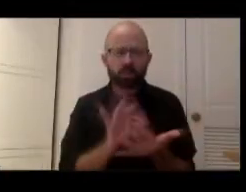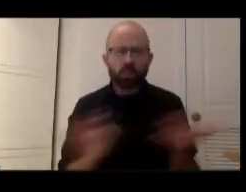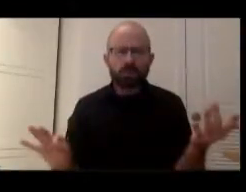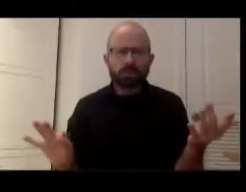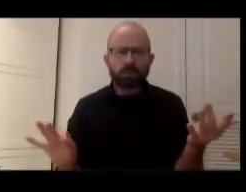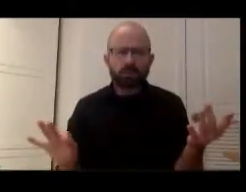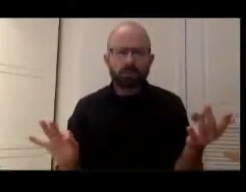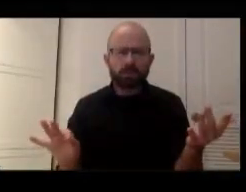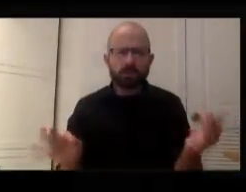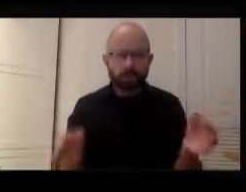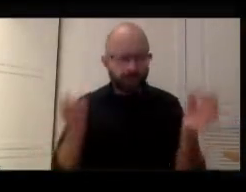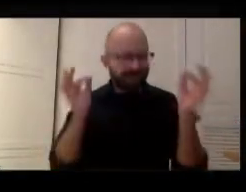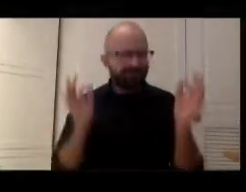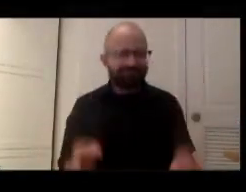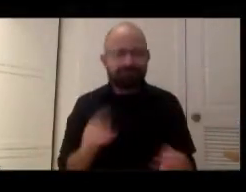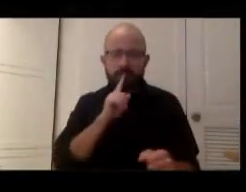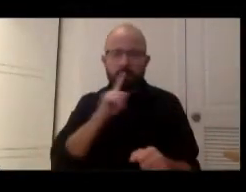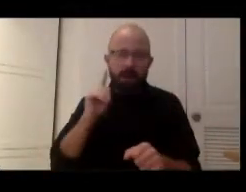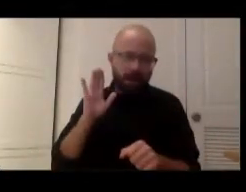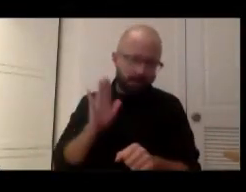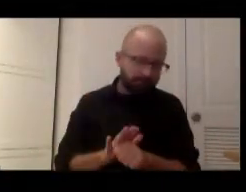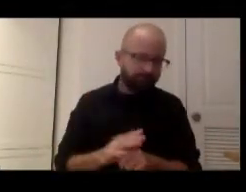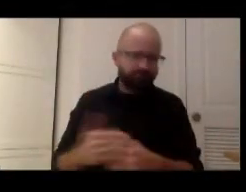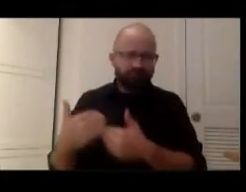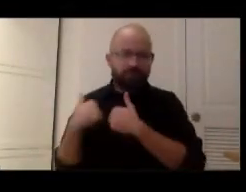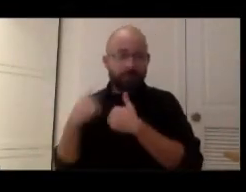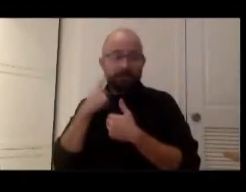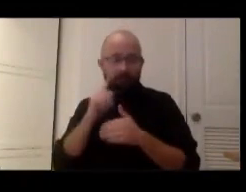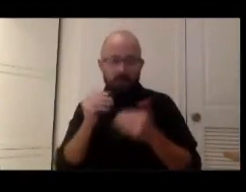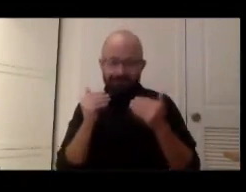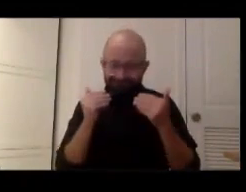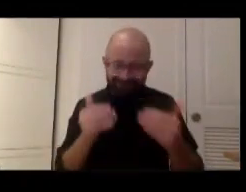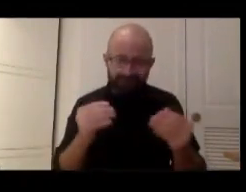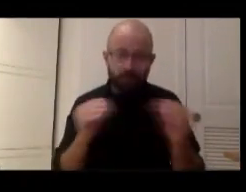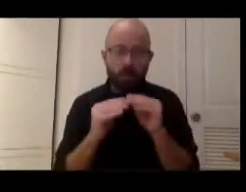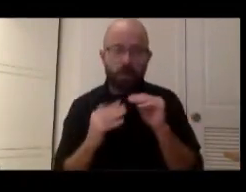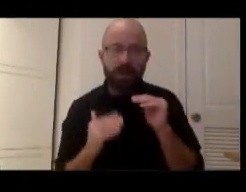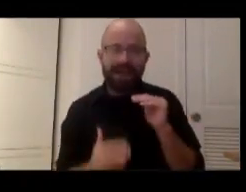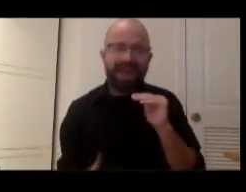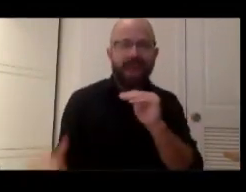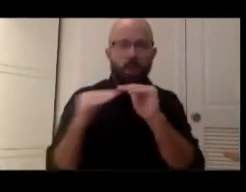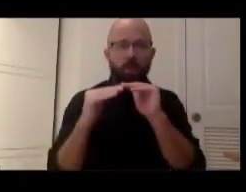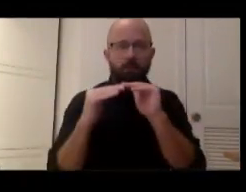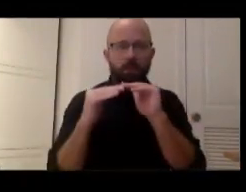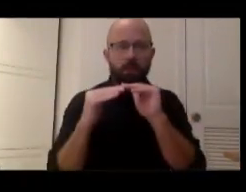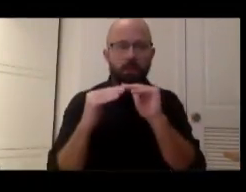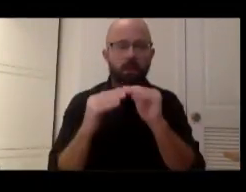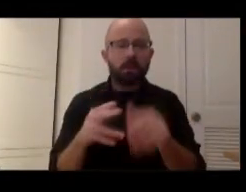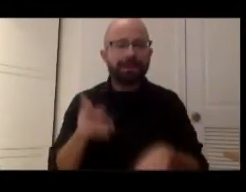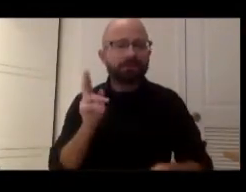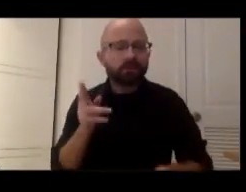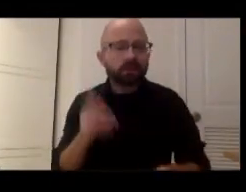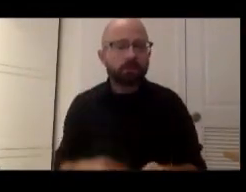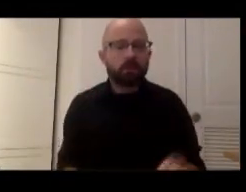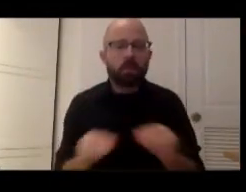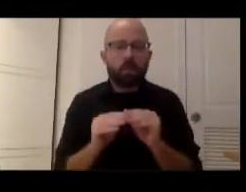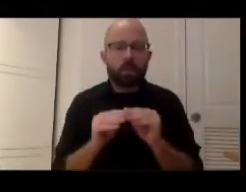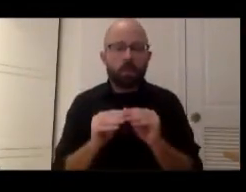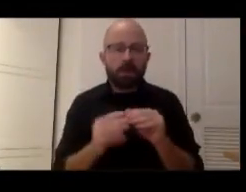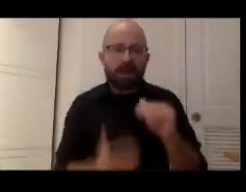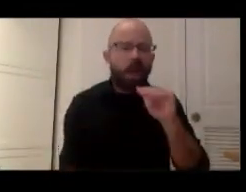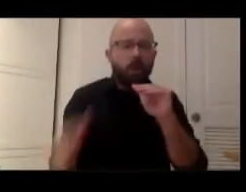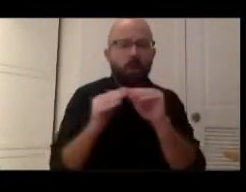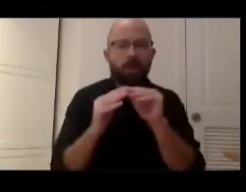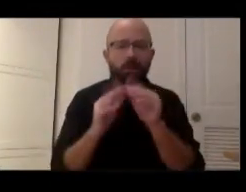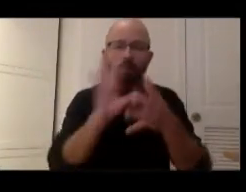obligated uh to make more equitable uh history or stories of of of what you